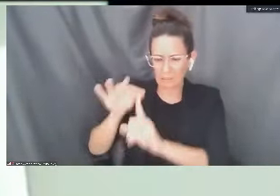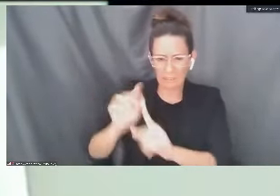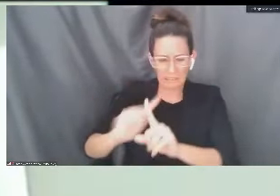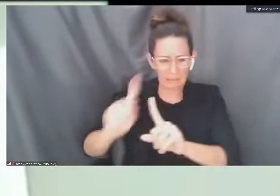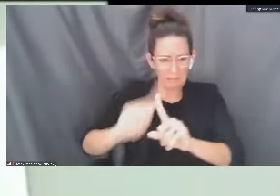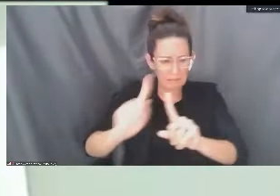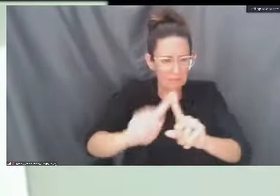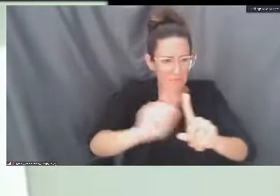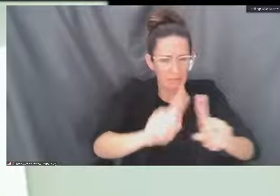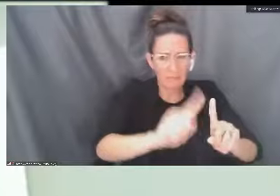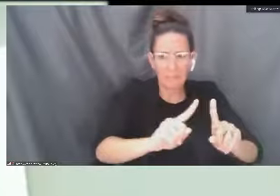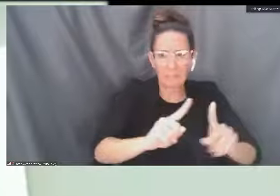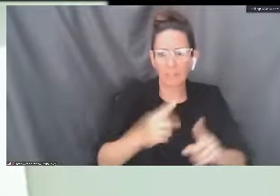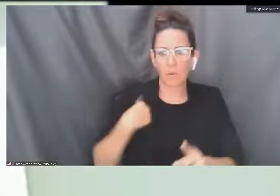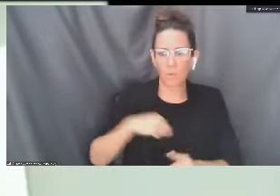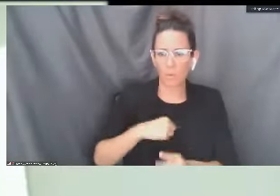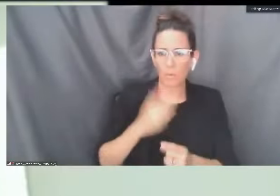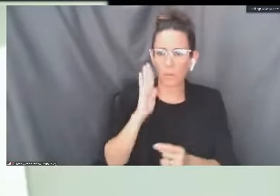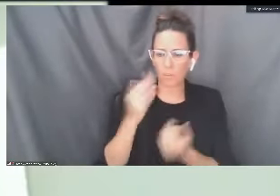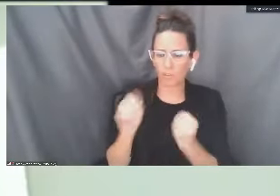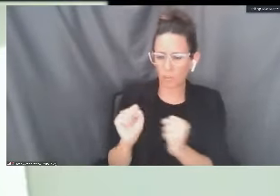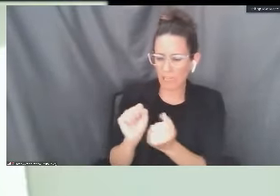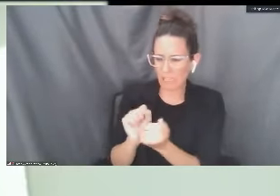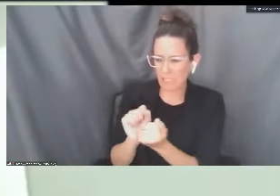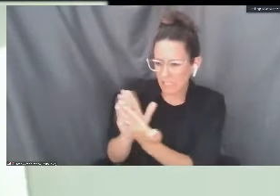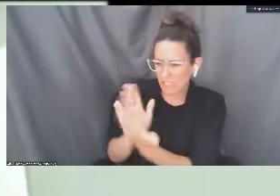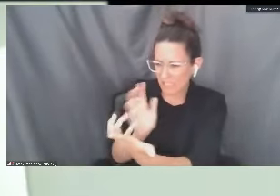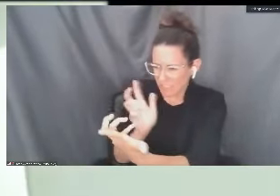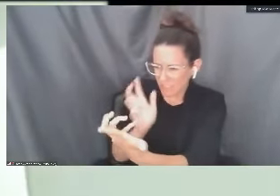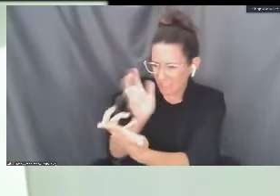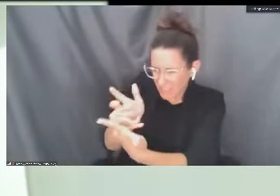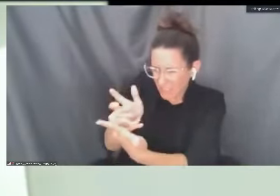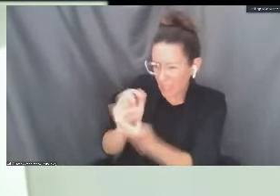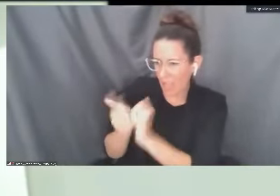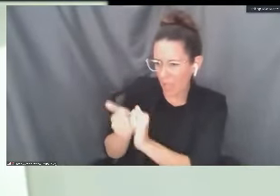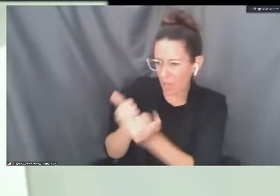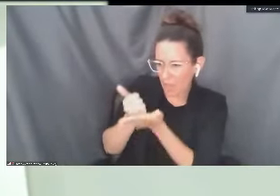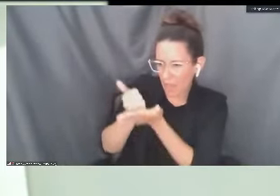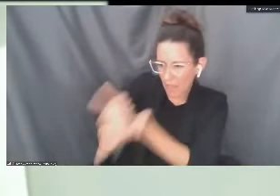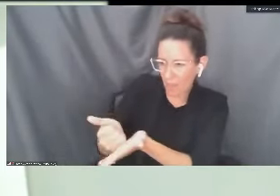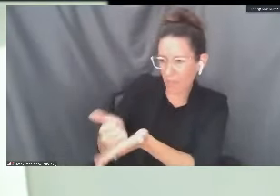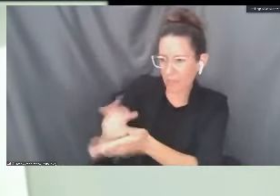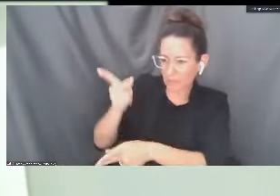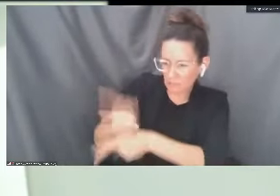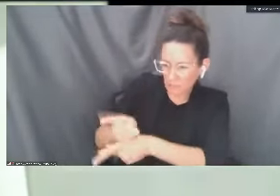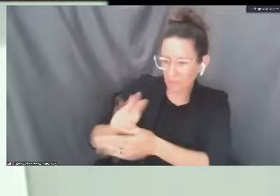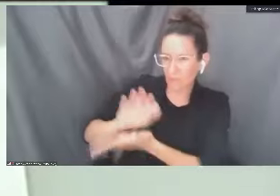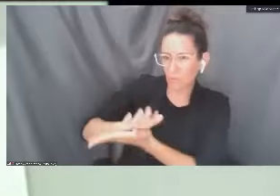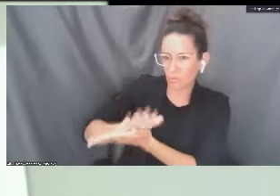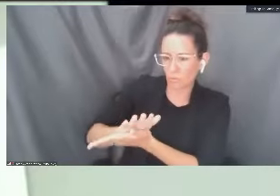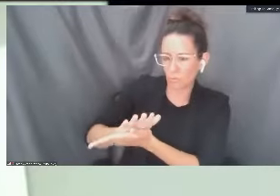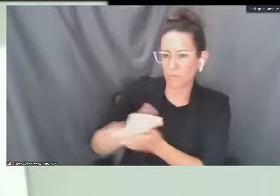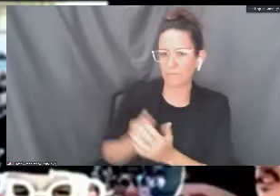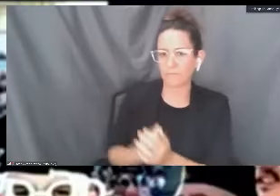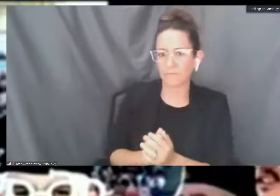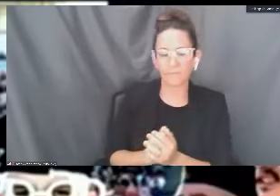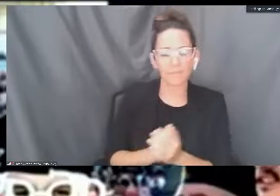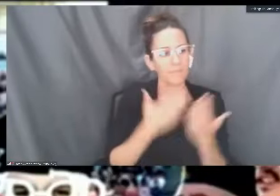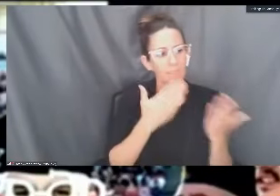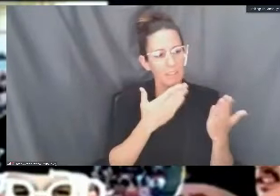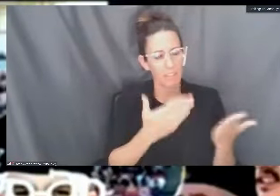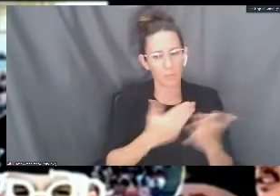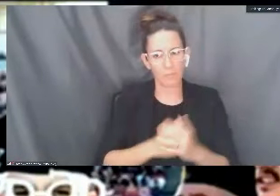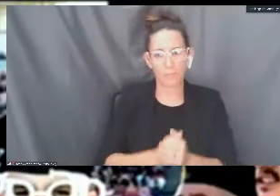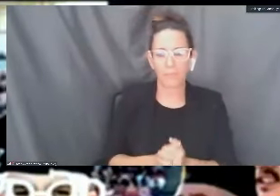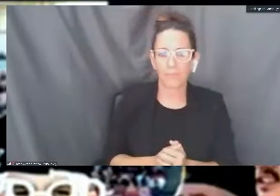So we will put a very high touch approach to helping you find a way to keep you in school. Great. Thank you.